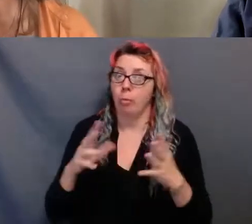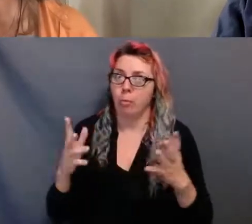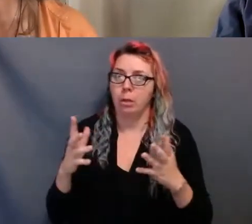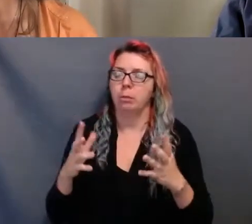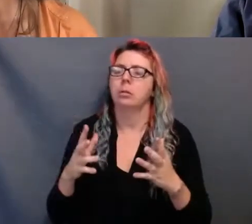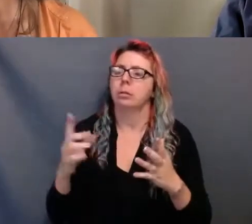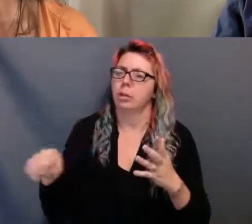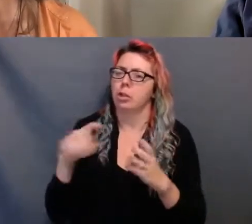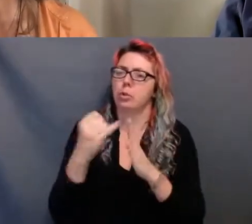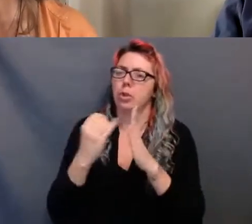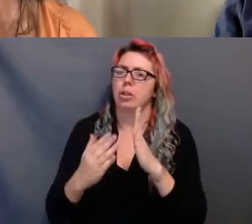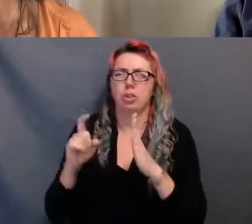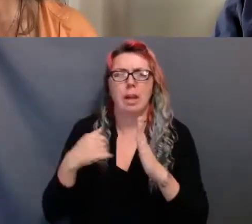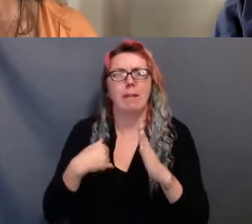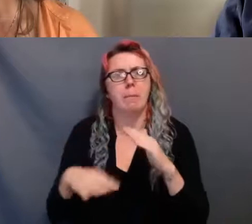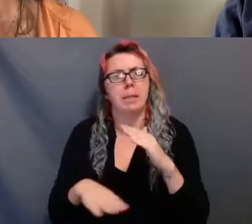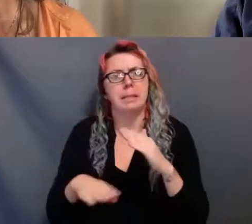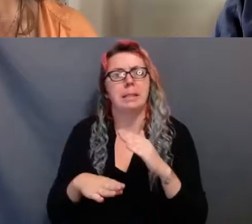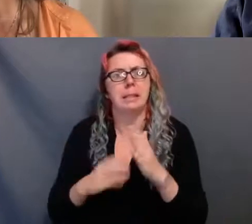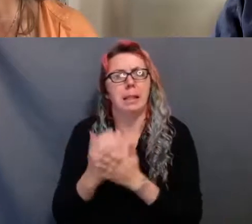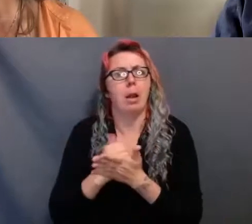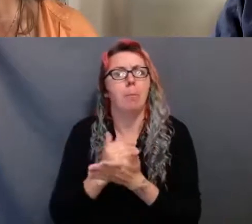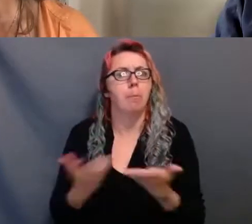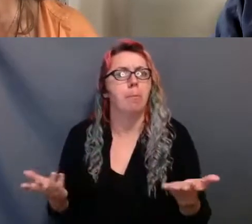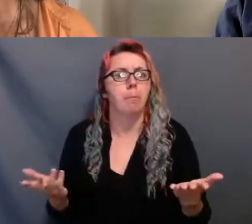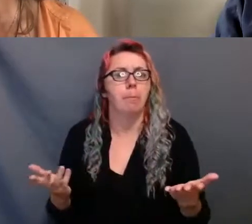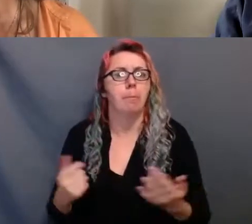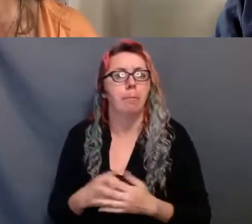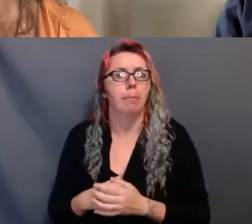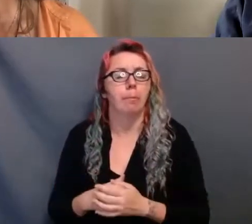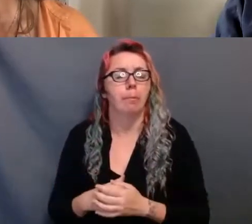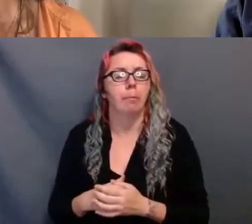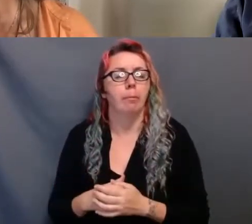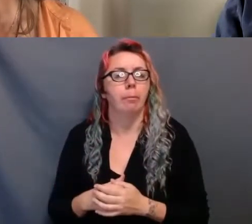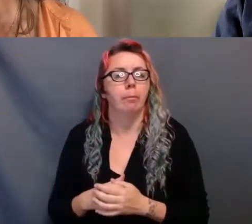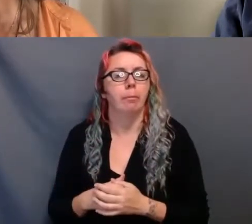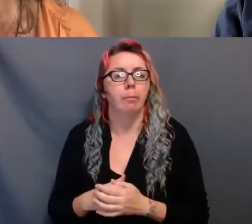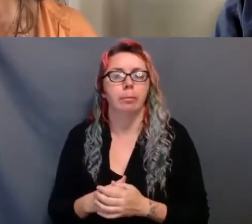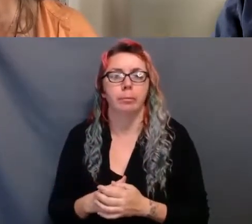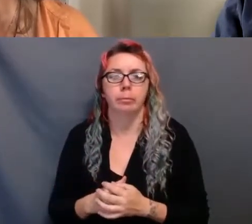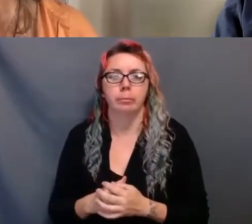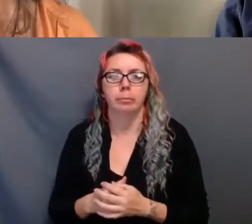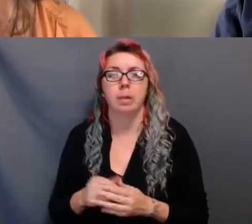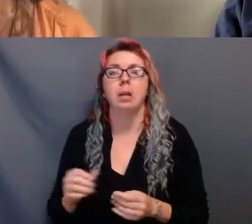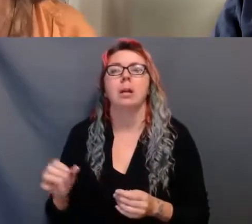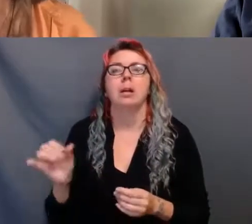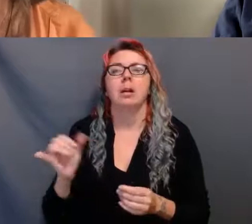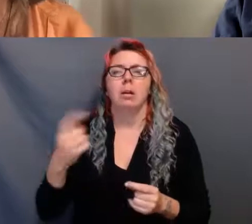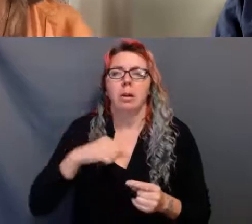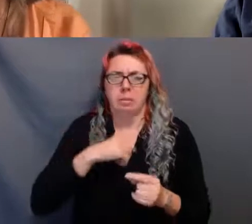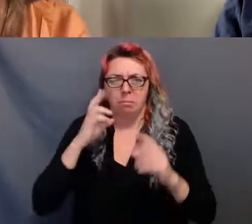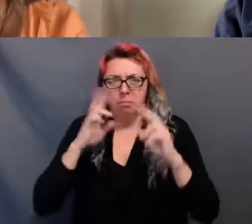support. The pandemic has also made me think about how and where we allow ourselves to create and share. The typical proscenium